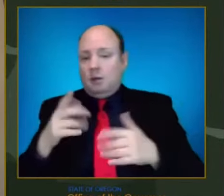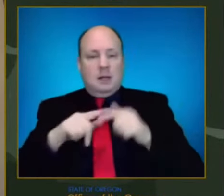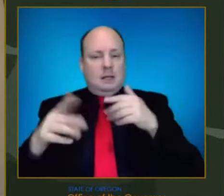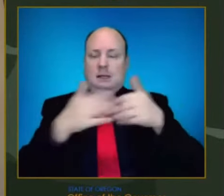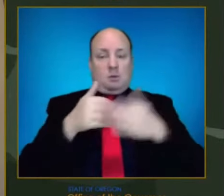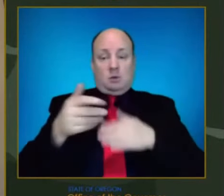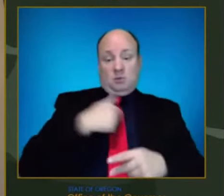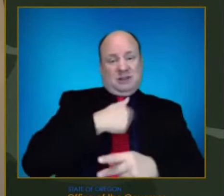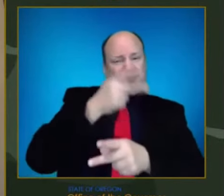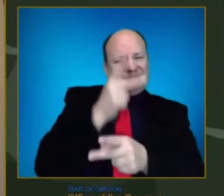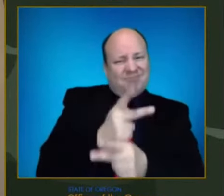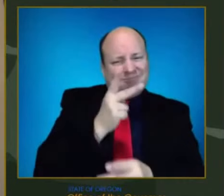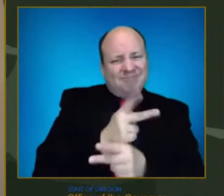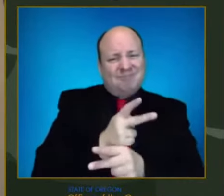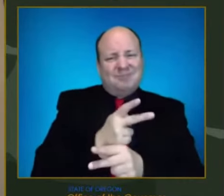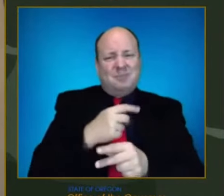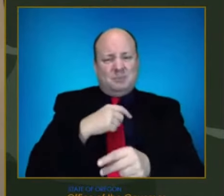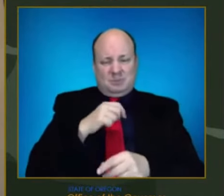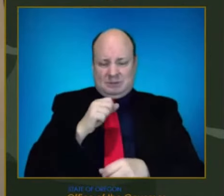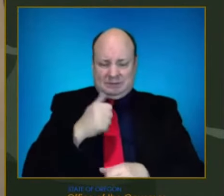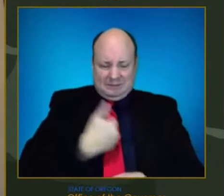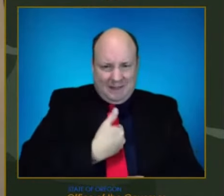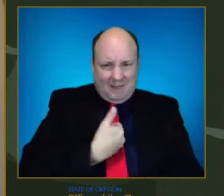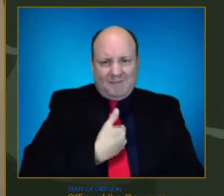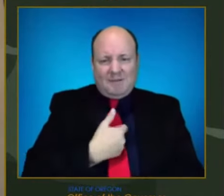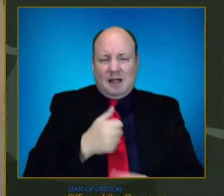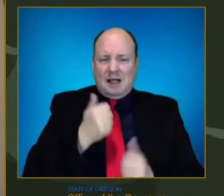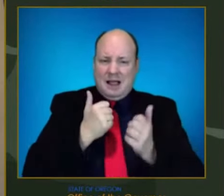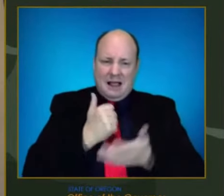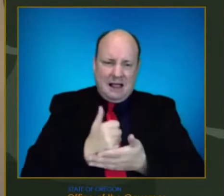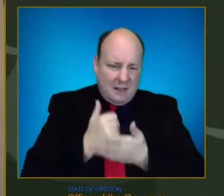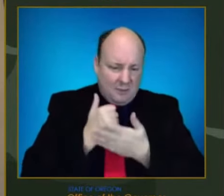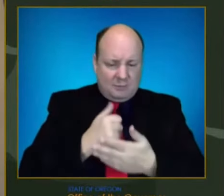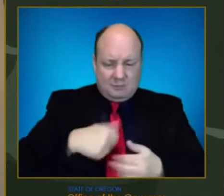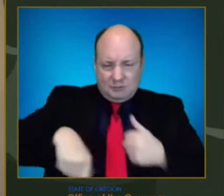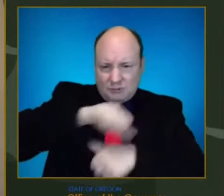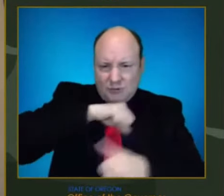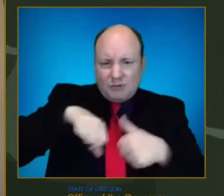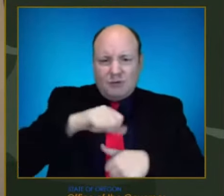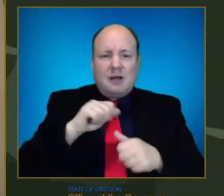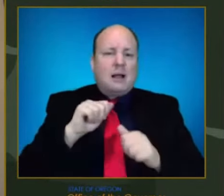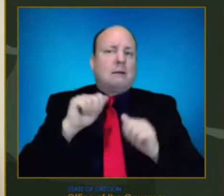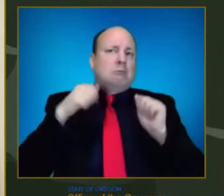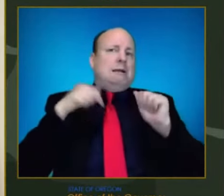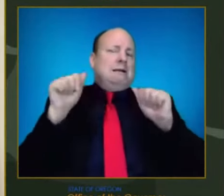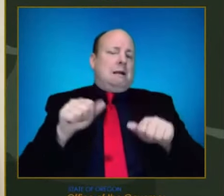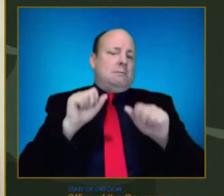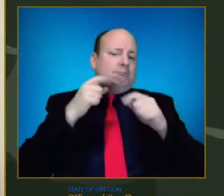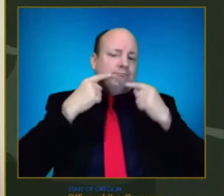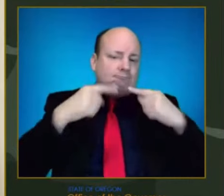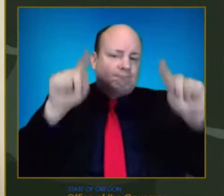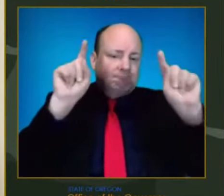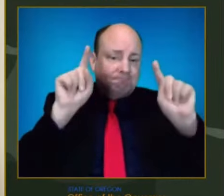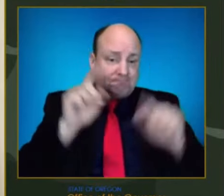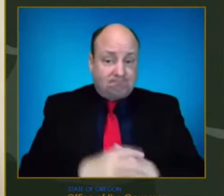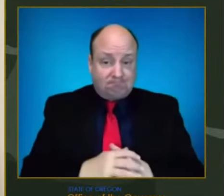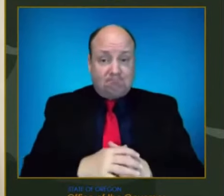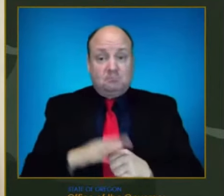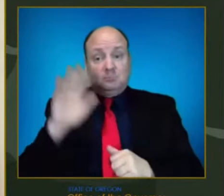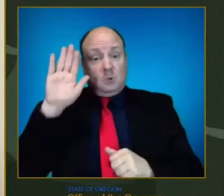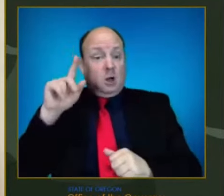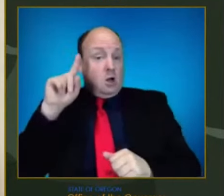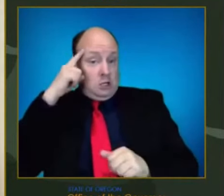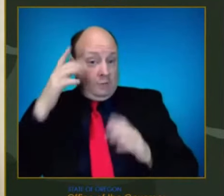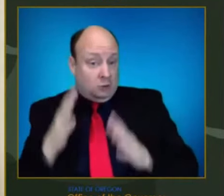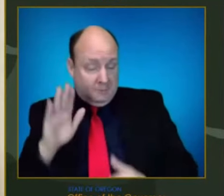going to make a difference. We've done it before and we'll do it again. Dr. Liz, there are a couple things that are different right from when